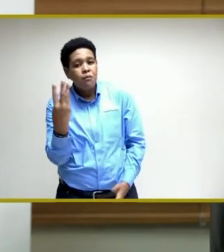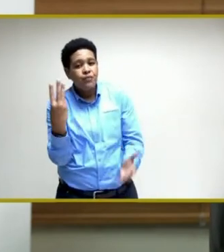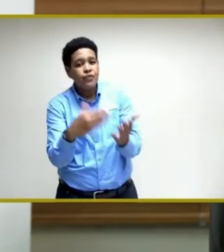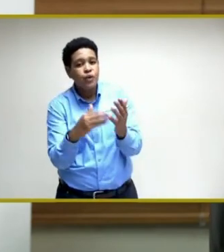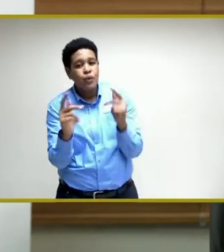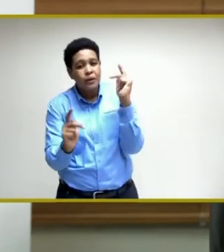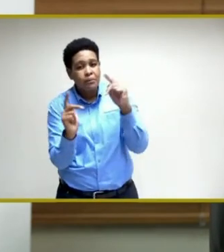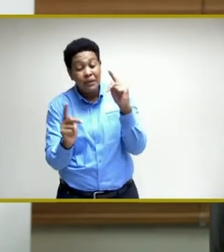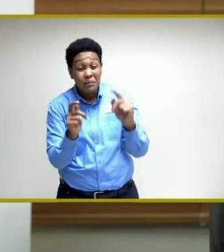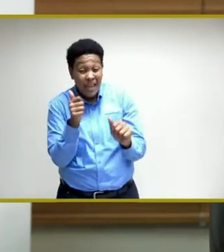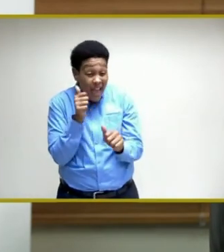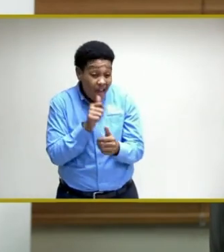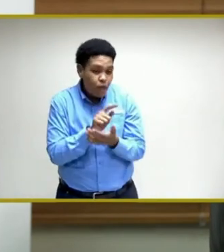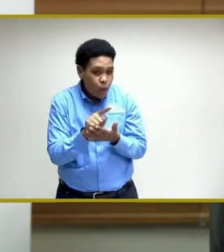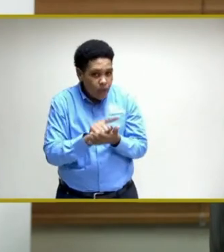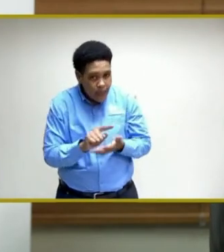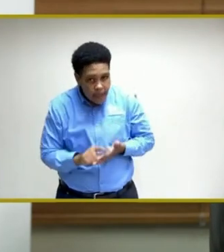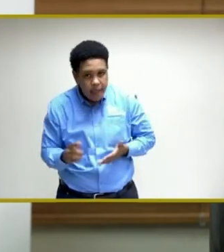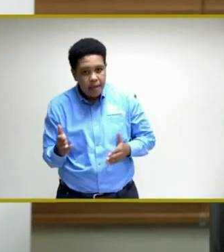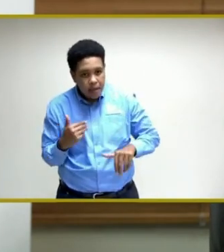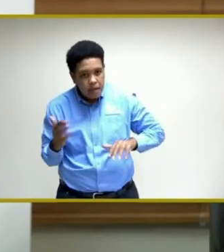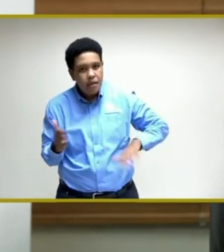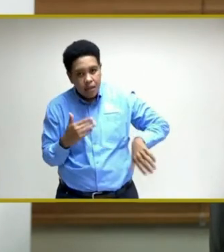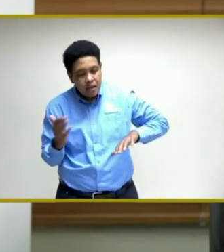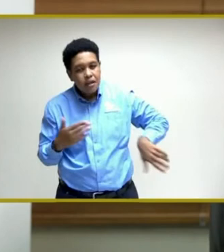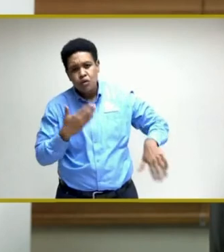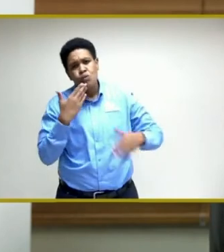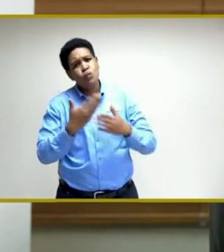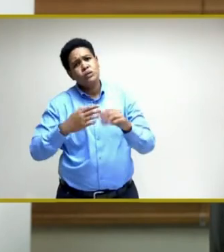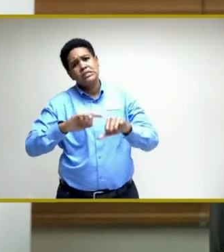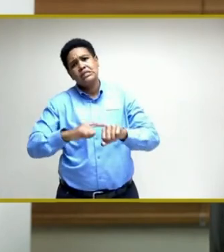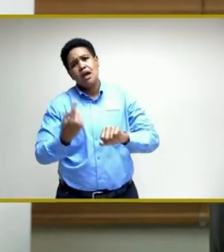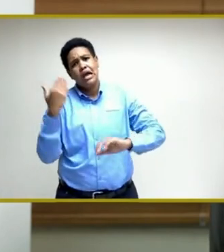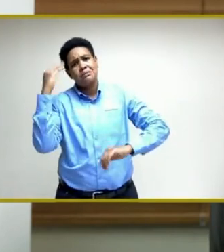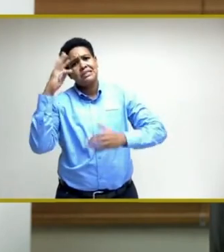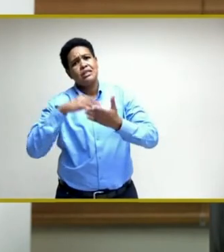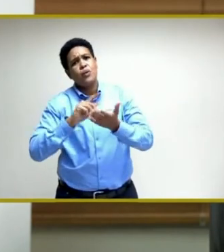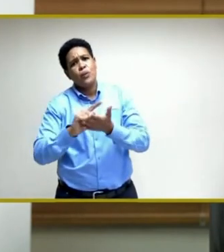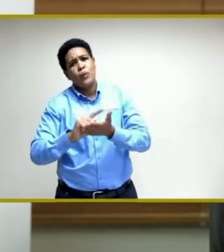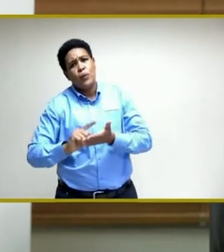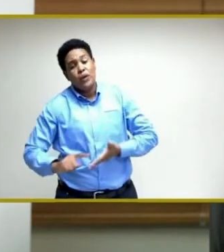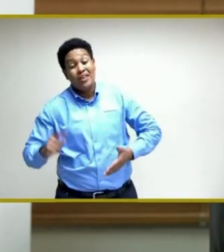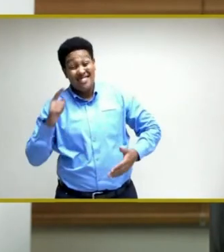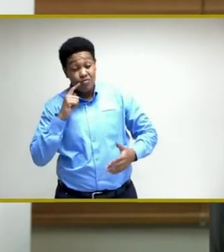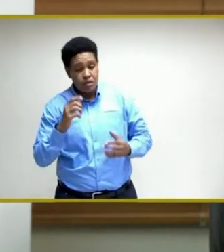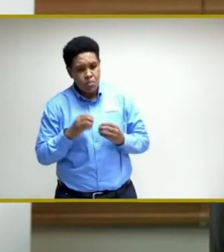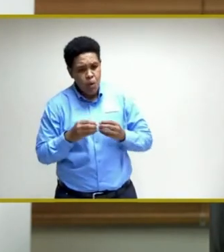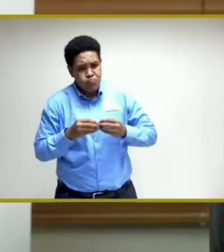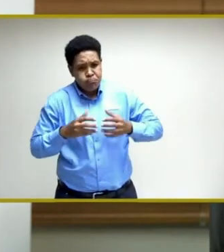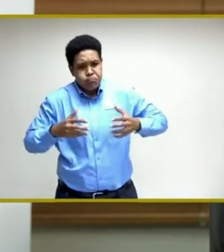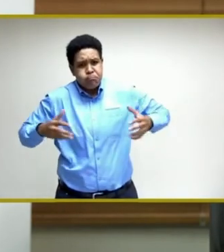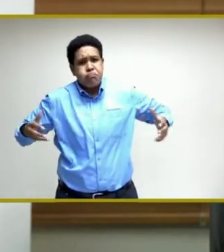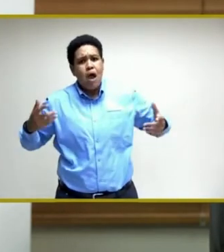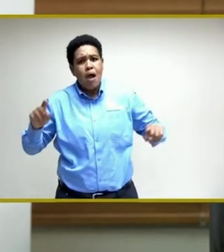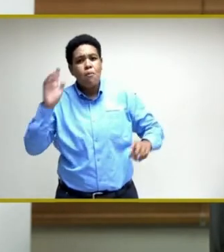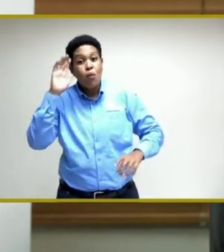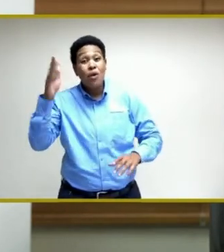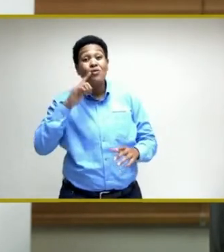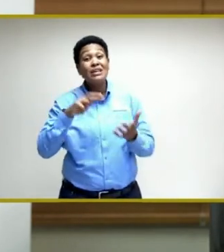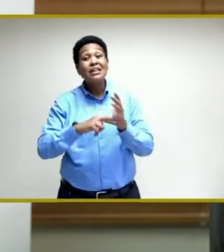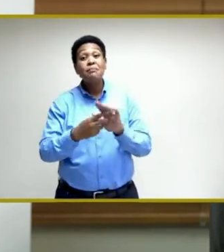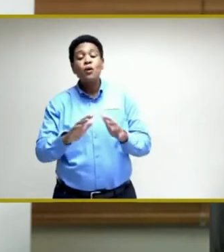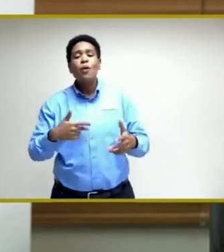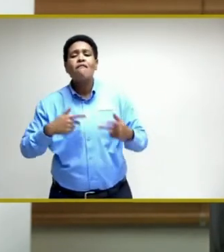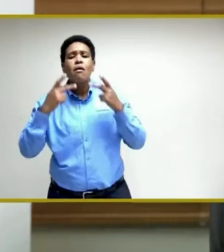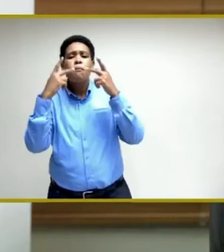persons each week. It's a great start. And I know they'll build from that. And essentially what that means, we have a public health member